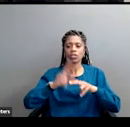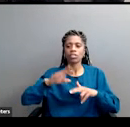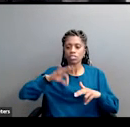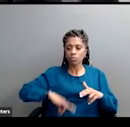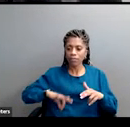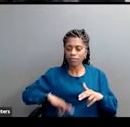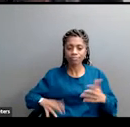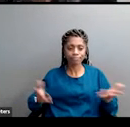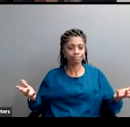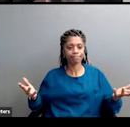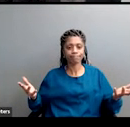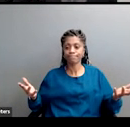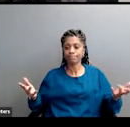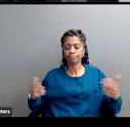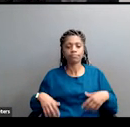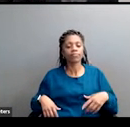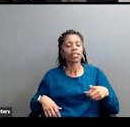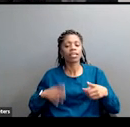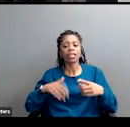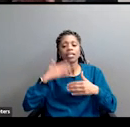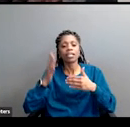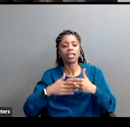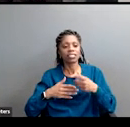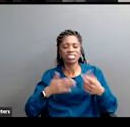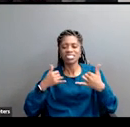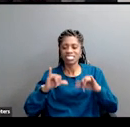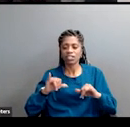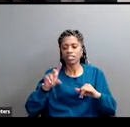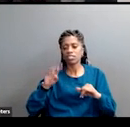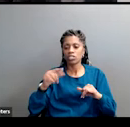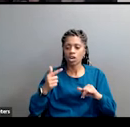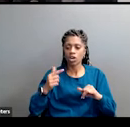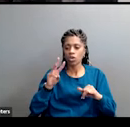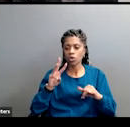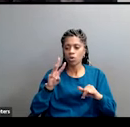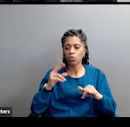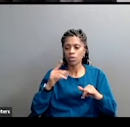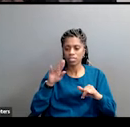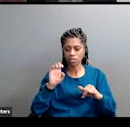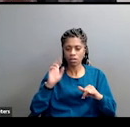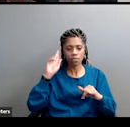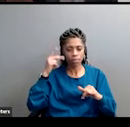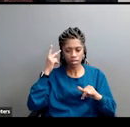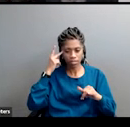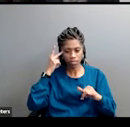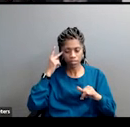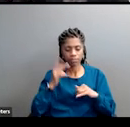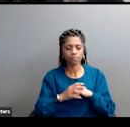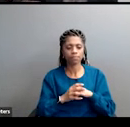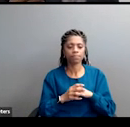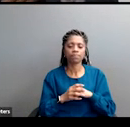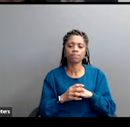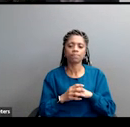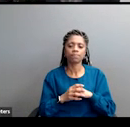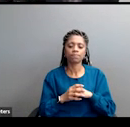Next part of the talk, it's still dog whistle politics. And here's what I want to get at here. Here's my worry. A lot of